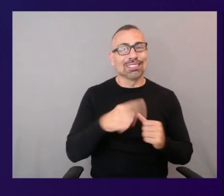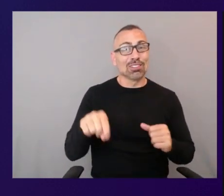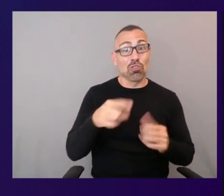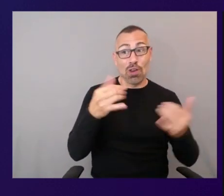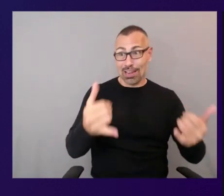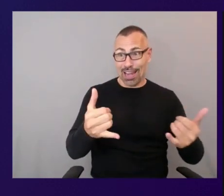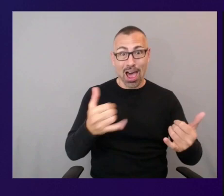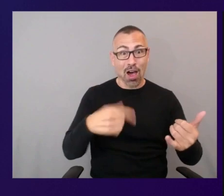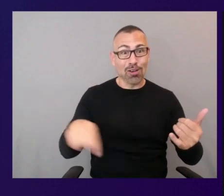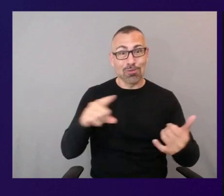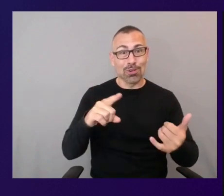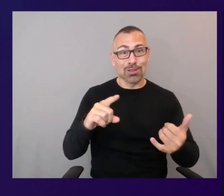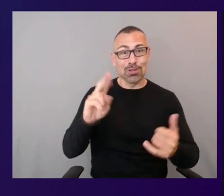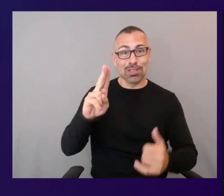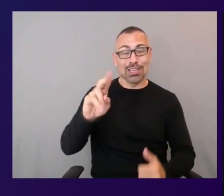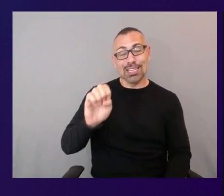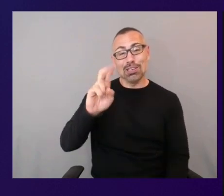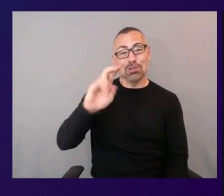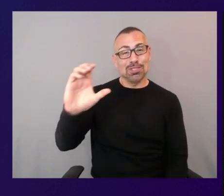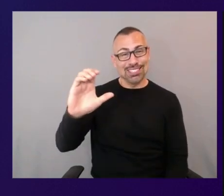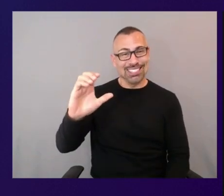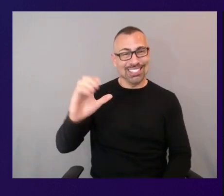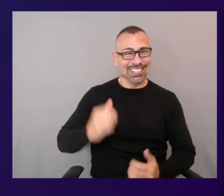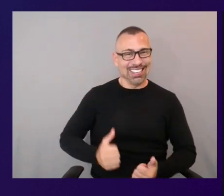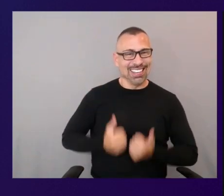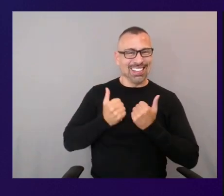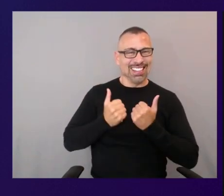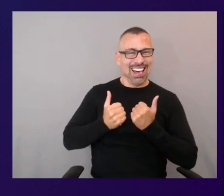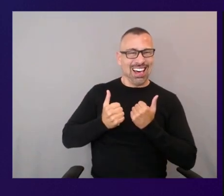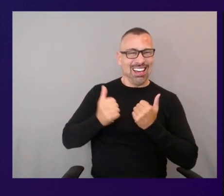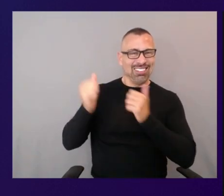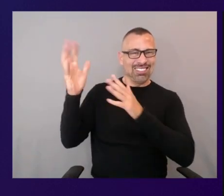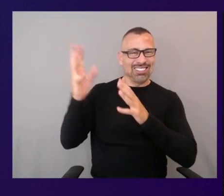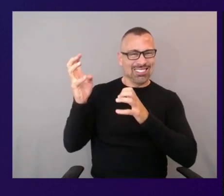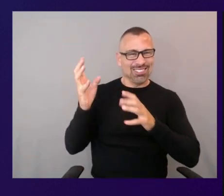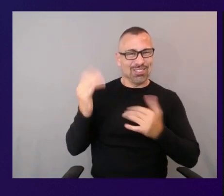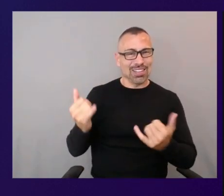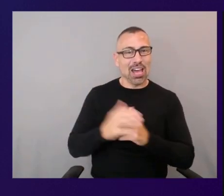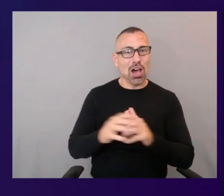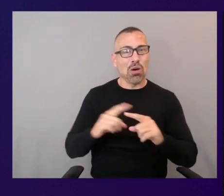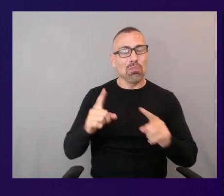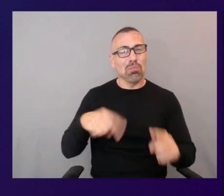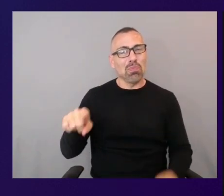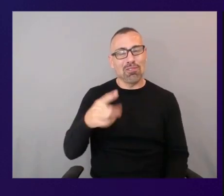but that that psl got me i gotta go with pumpkin pie right now